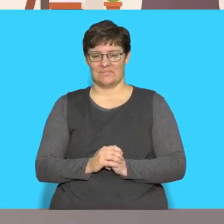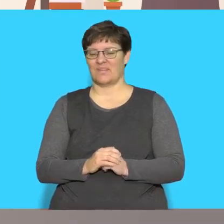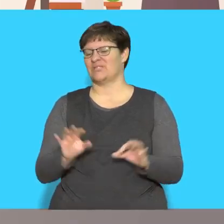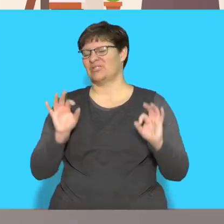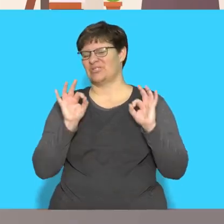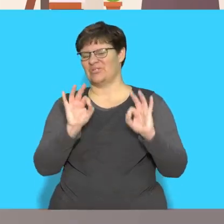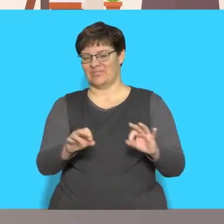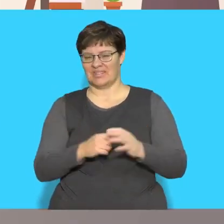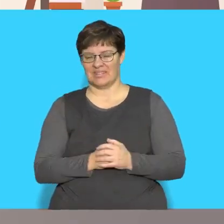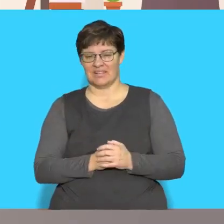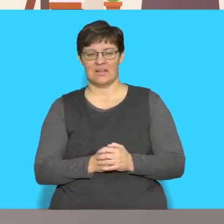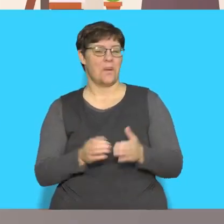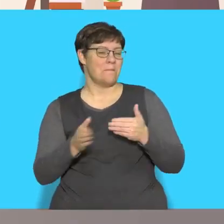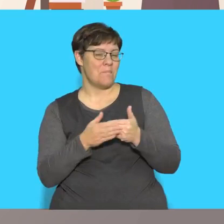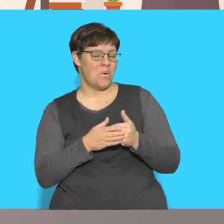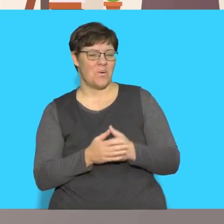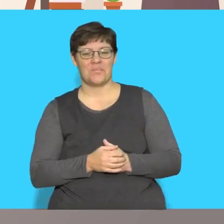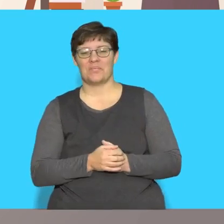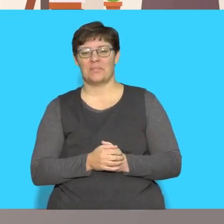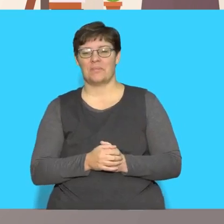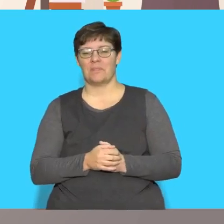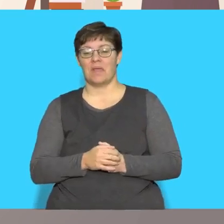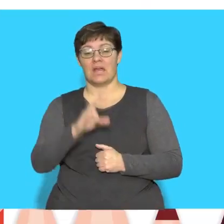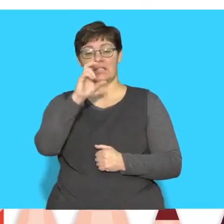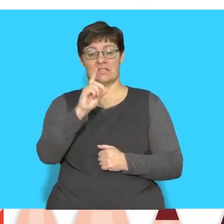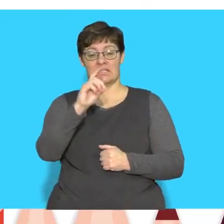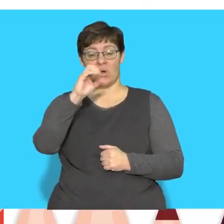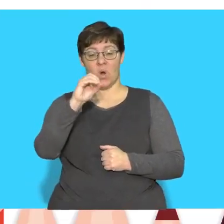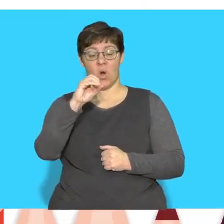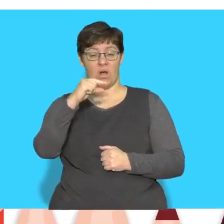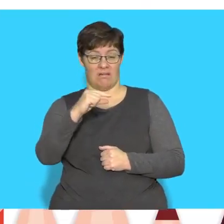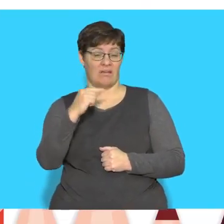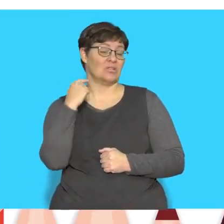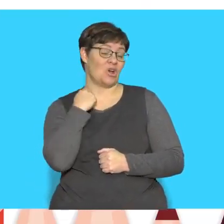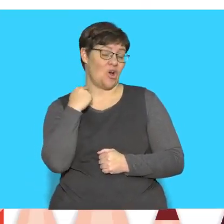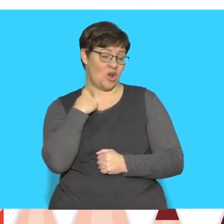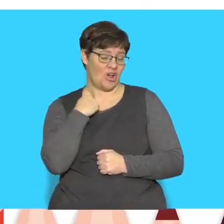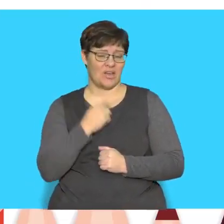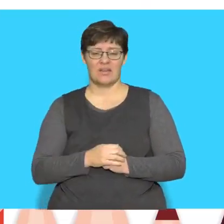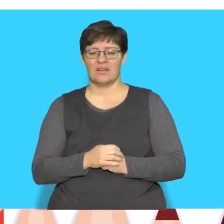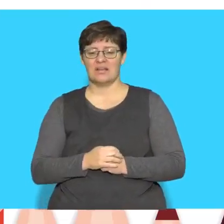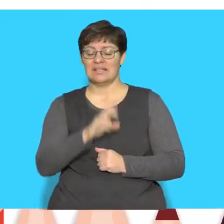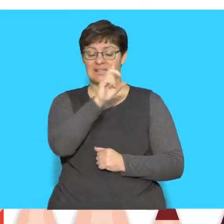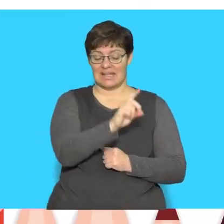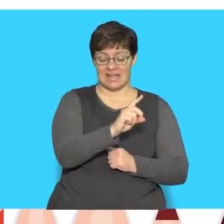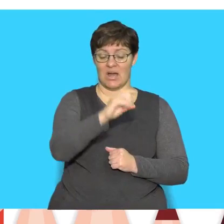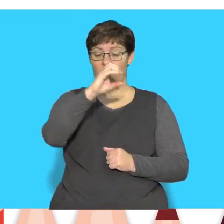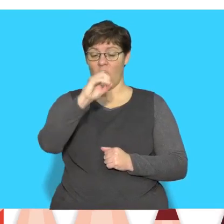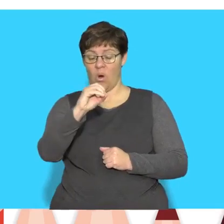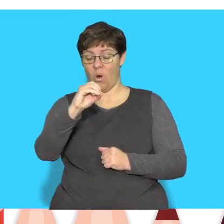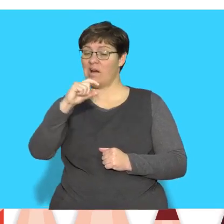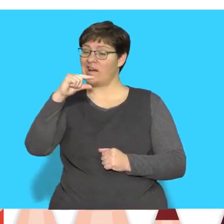D-O Terrific. Here's another one. Dog. Listen again. D